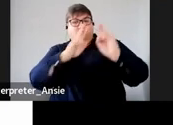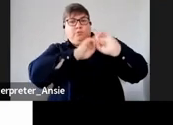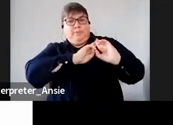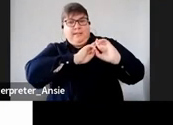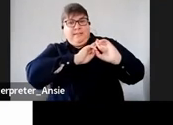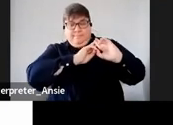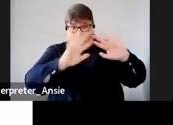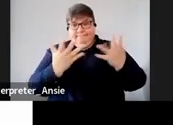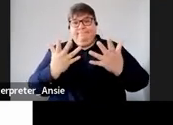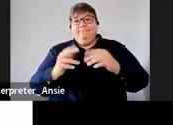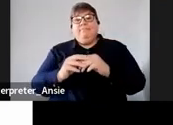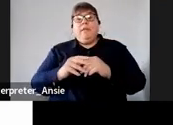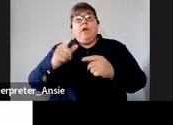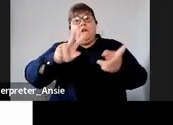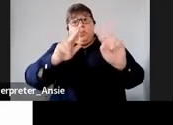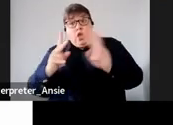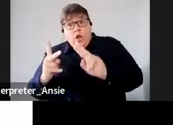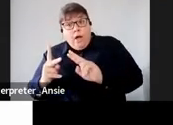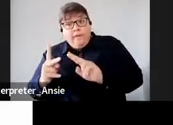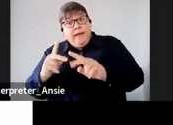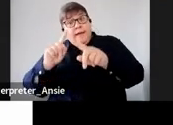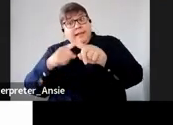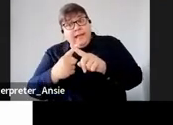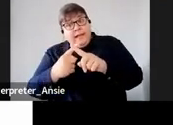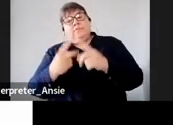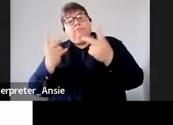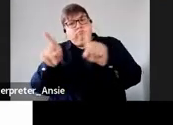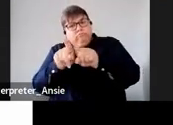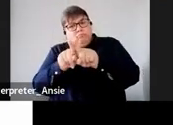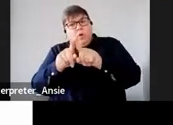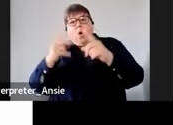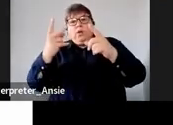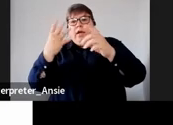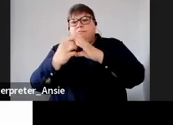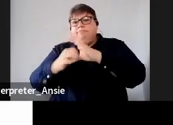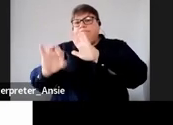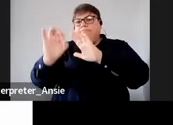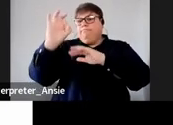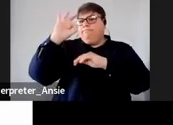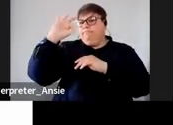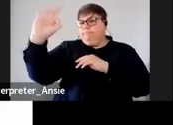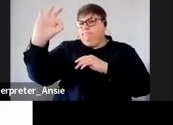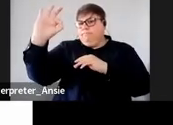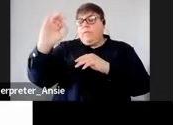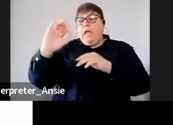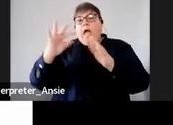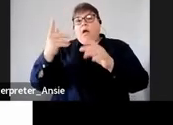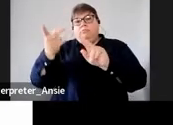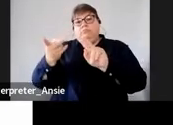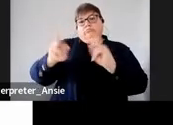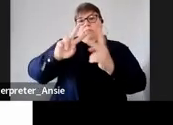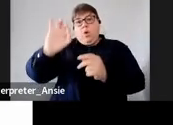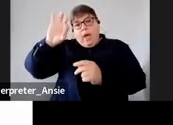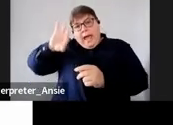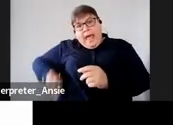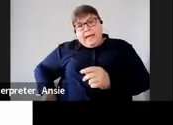also the turnover tax is also another mechanism where it replaces income tax it also replaces